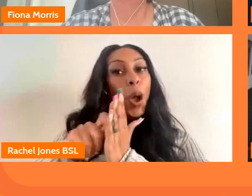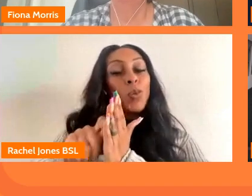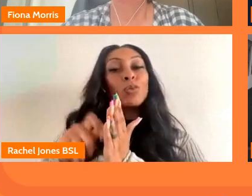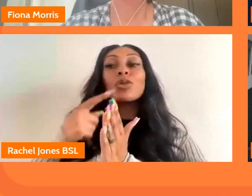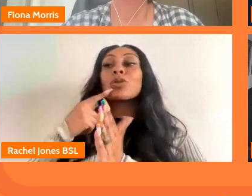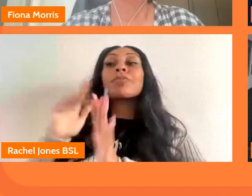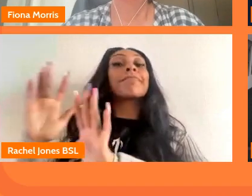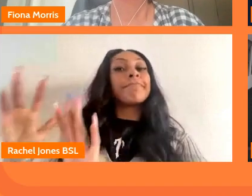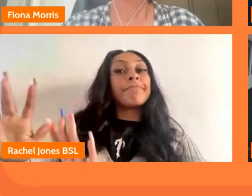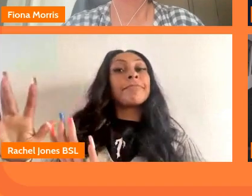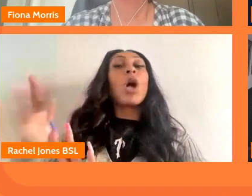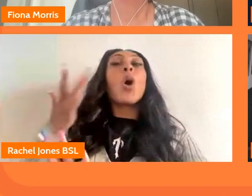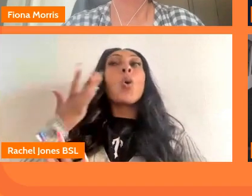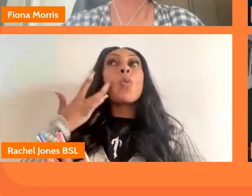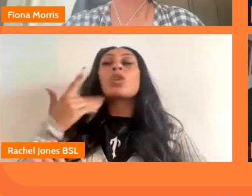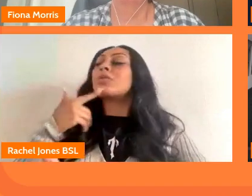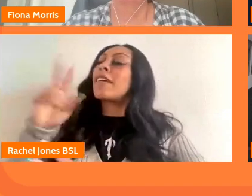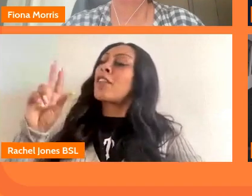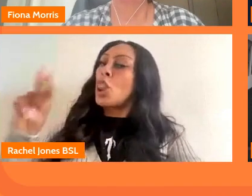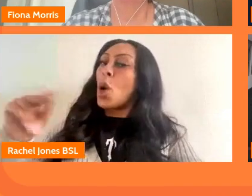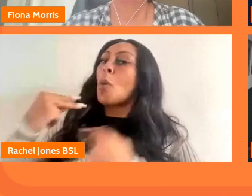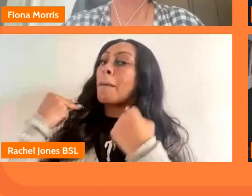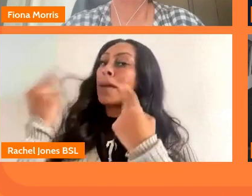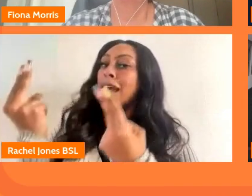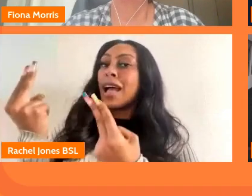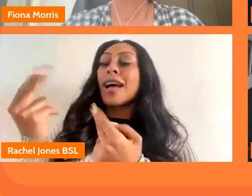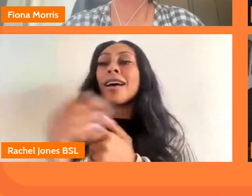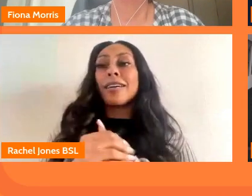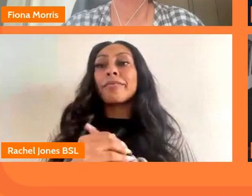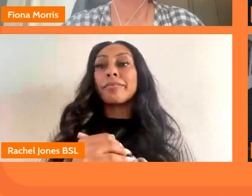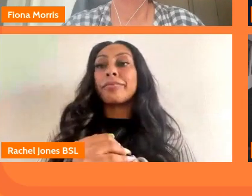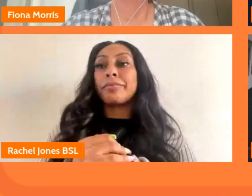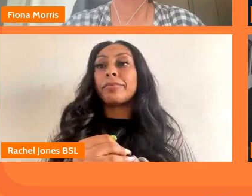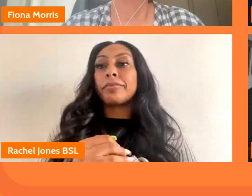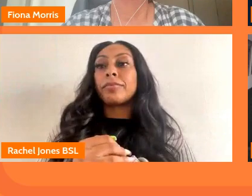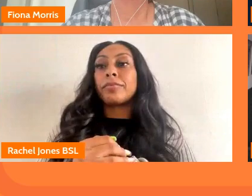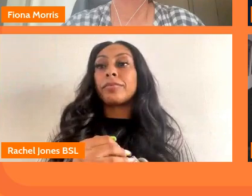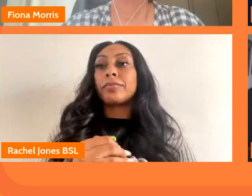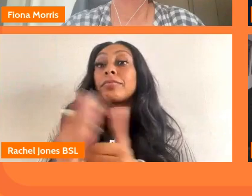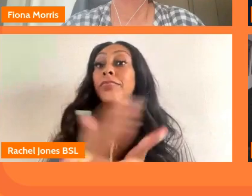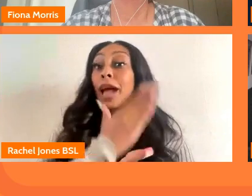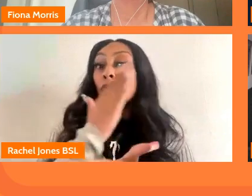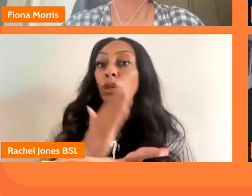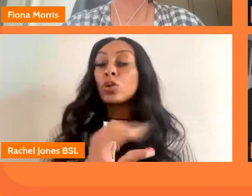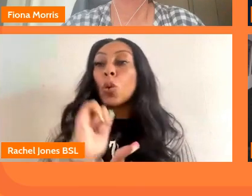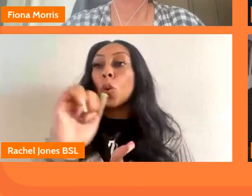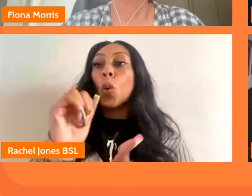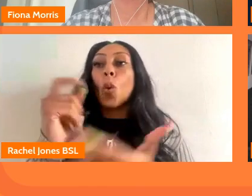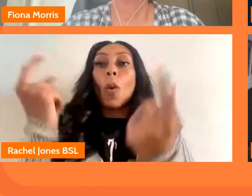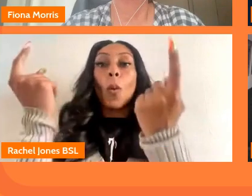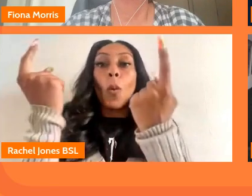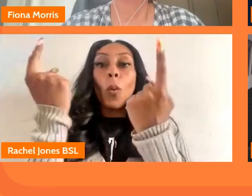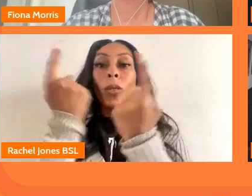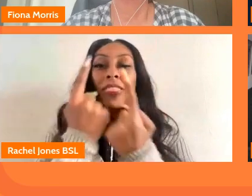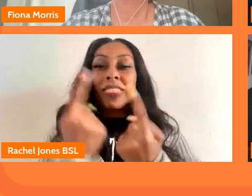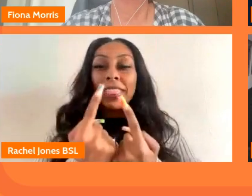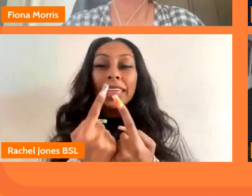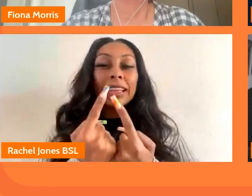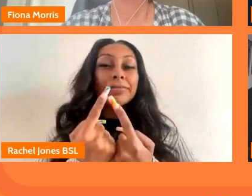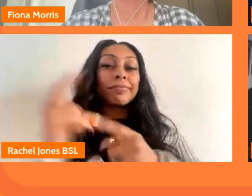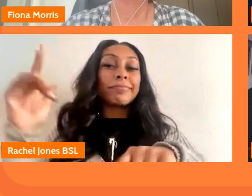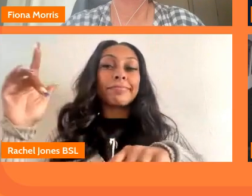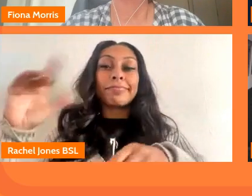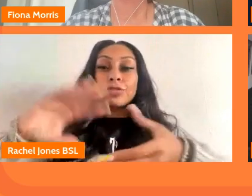things like that and then at the same time how to make sure that the piece that you've made is going to work as hard as possible for you so exactly as